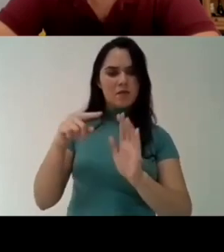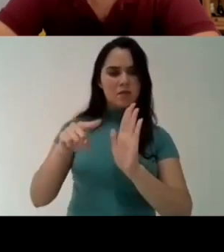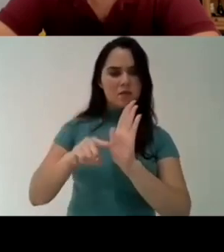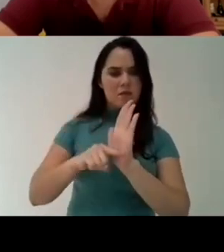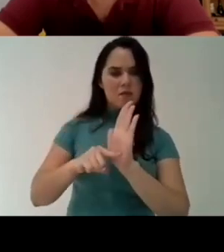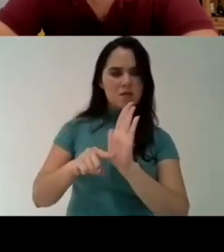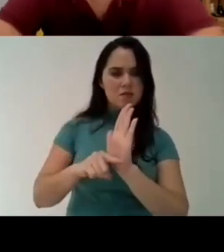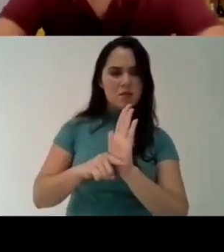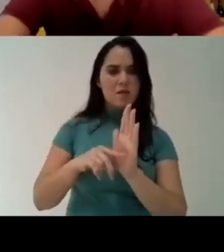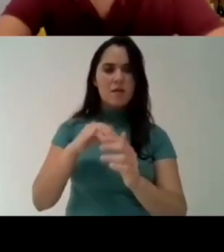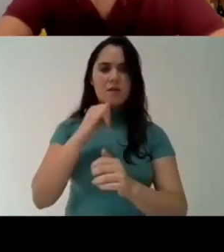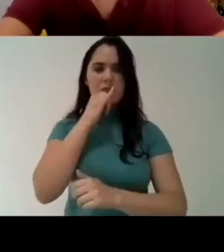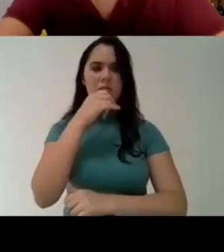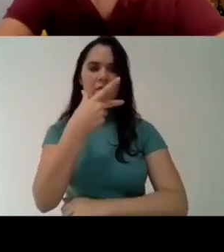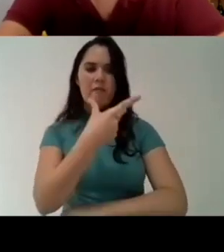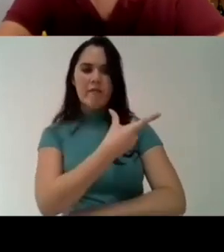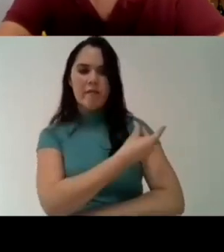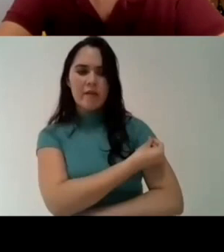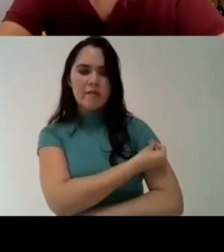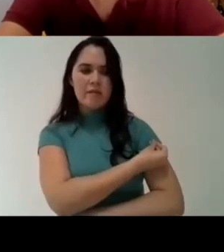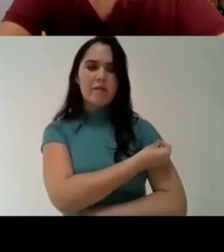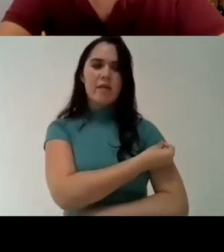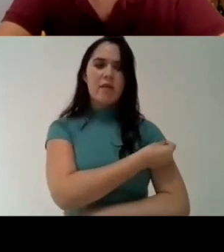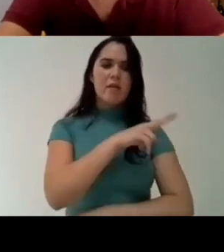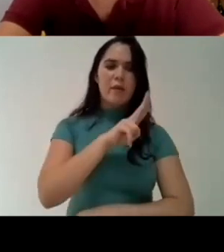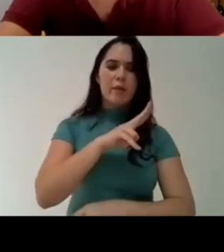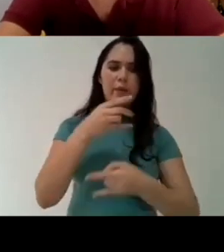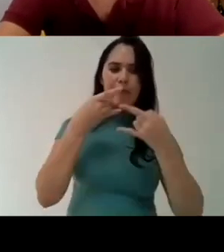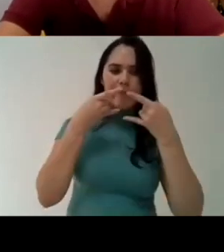it does impact on our scientific production